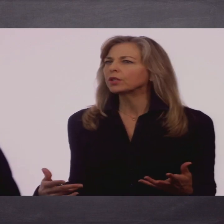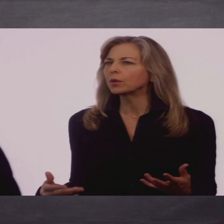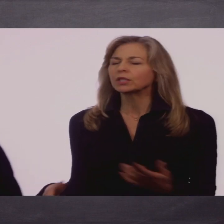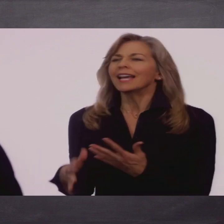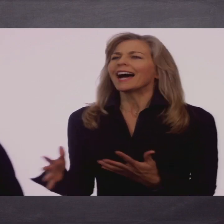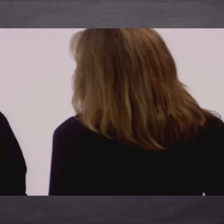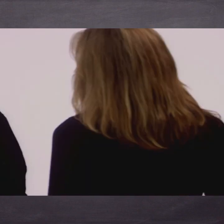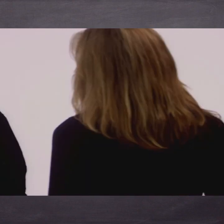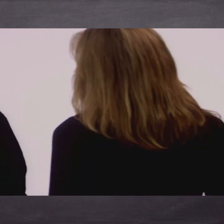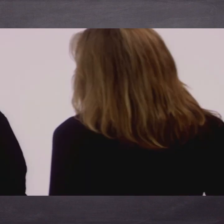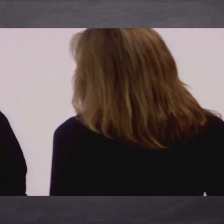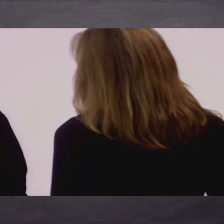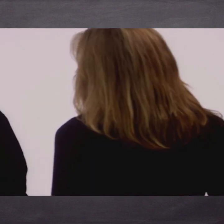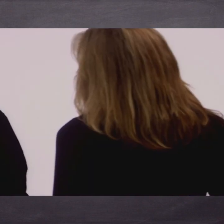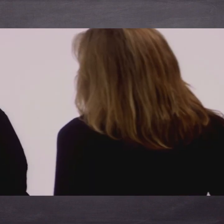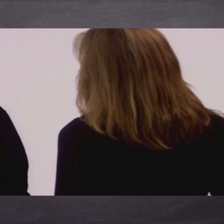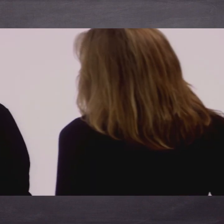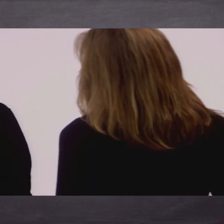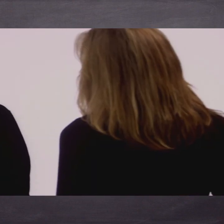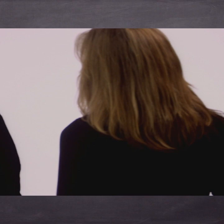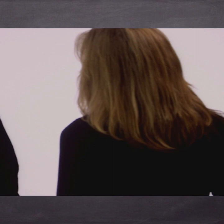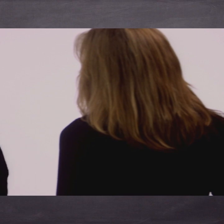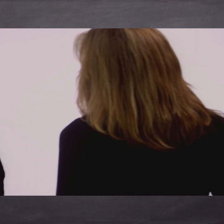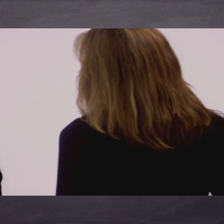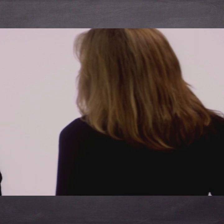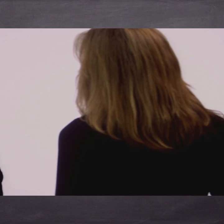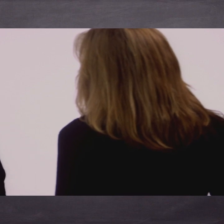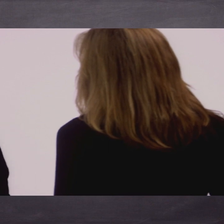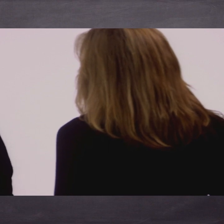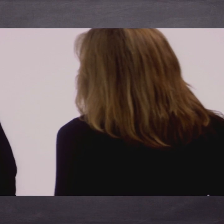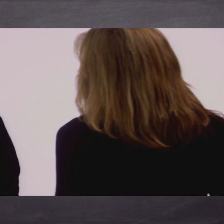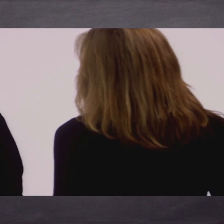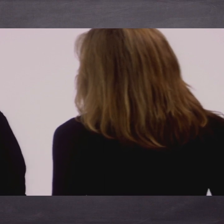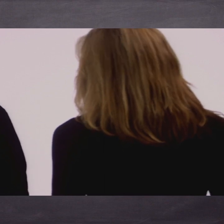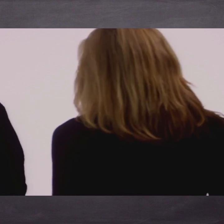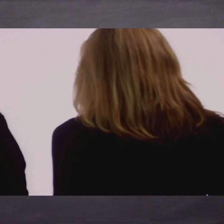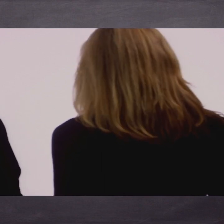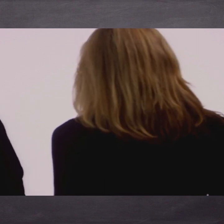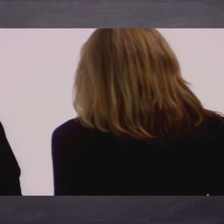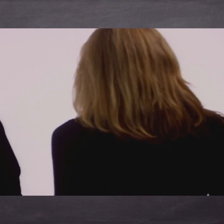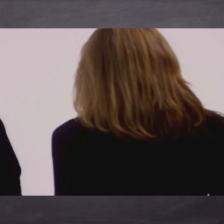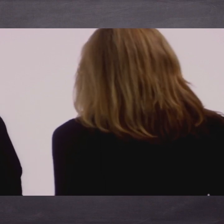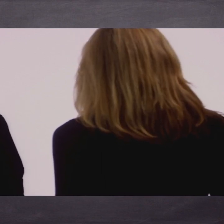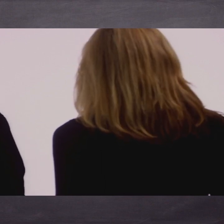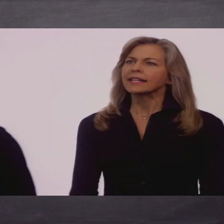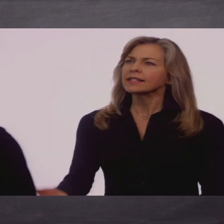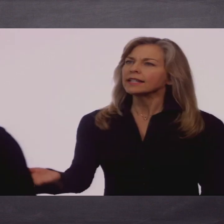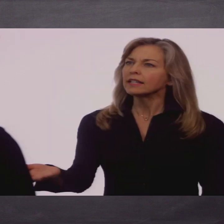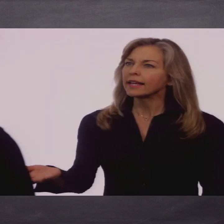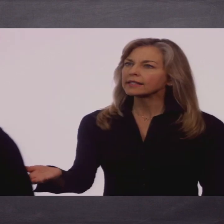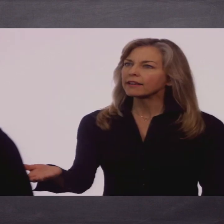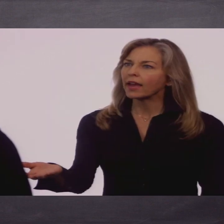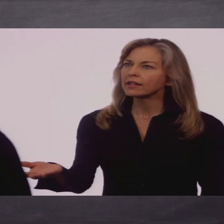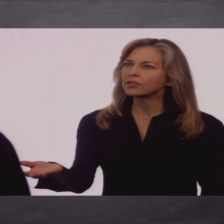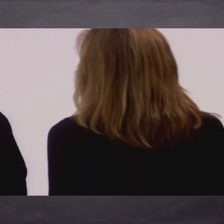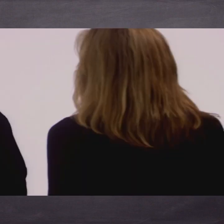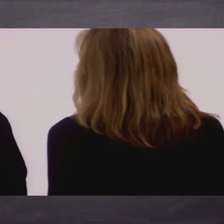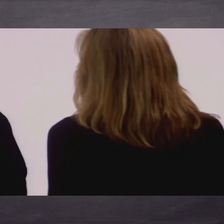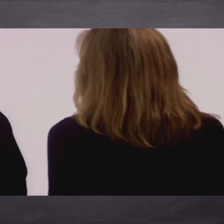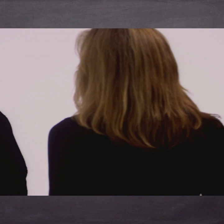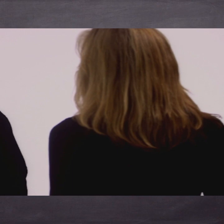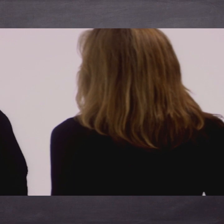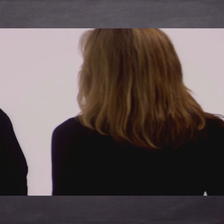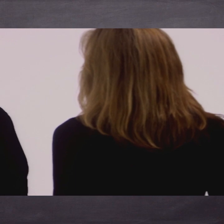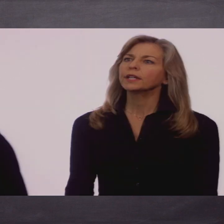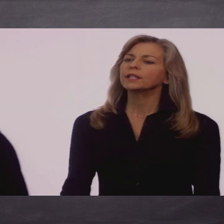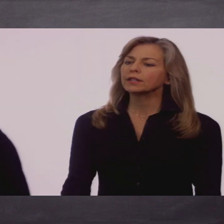22-year-old. I don't know, but it was disgusting. What a pig. Yeah, that's disgusting. And isn't he an anti-vaxxer nut?